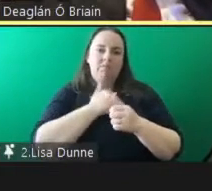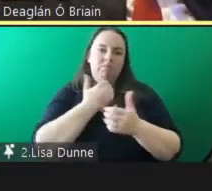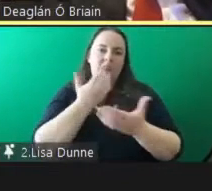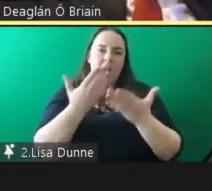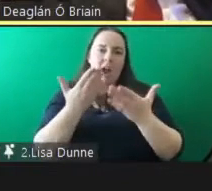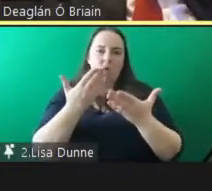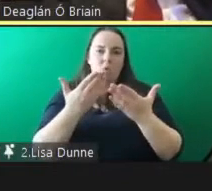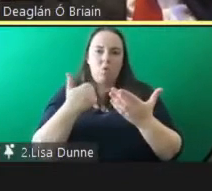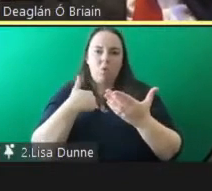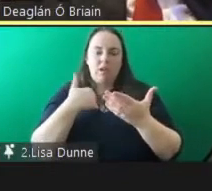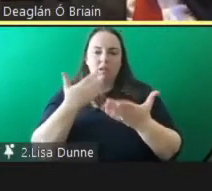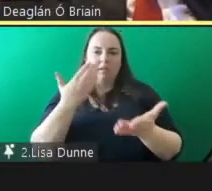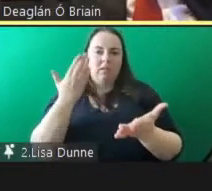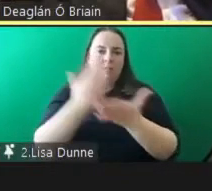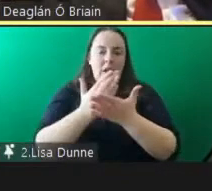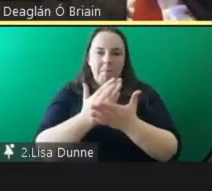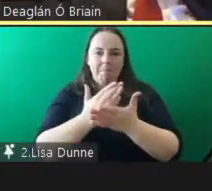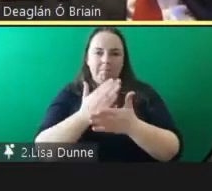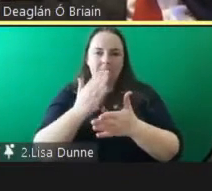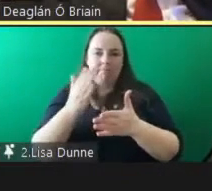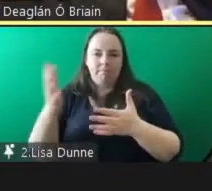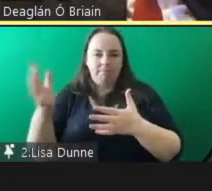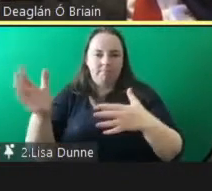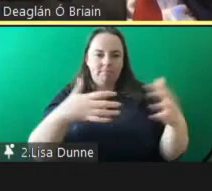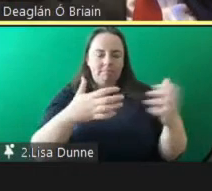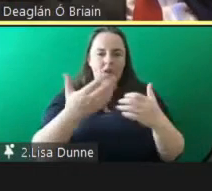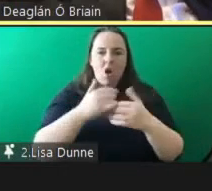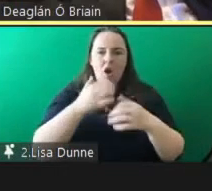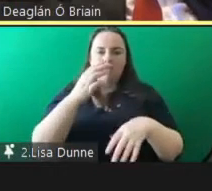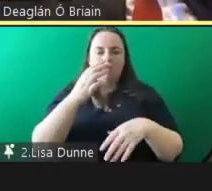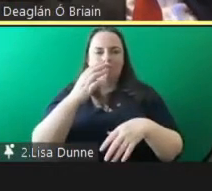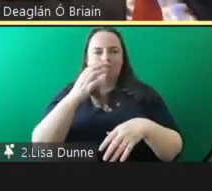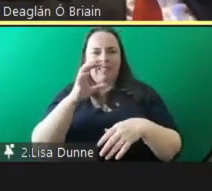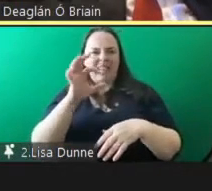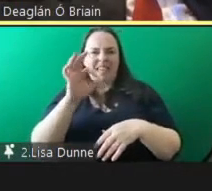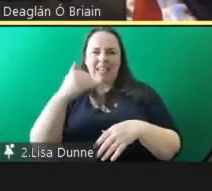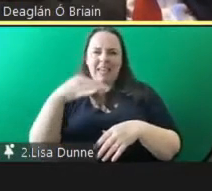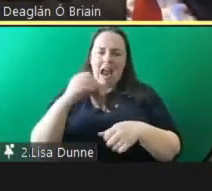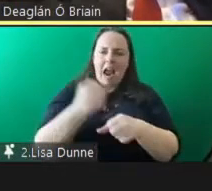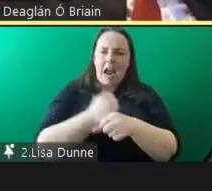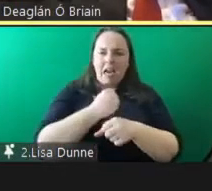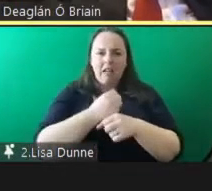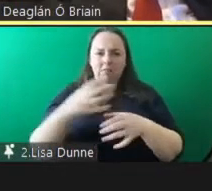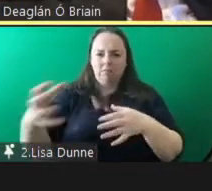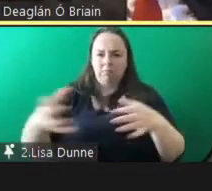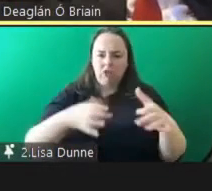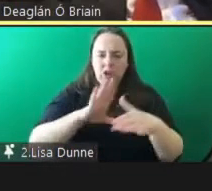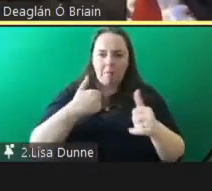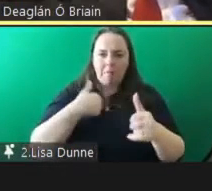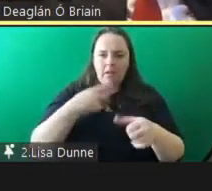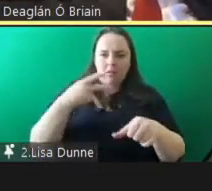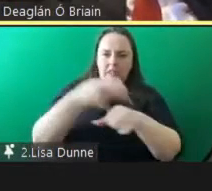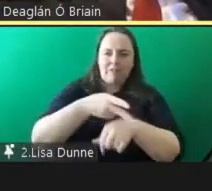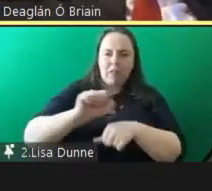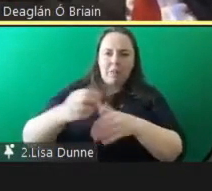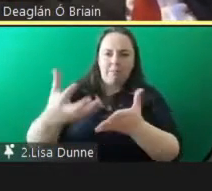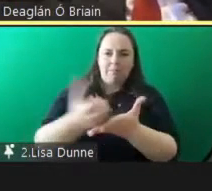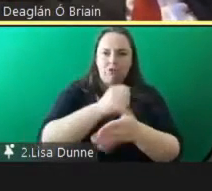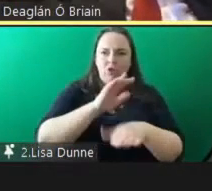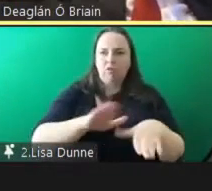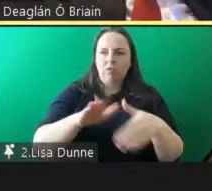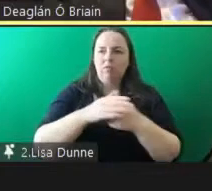disrupt the recruitment of children by criminal gangs and then finally what's known as the joint agency response to crime